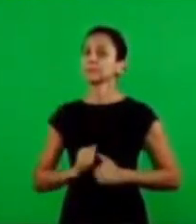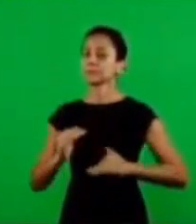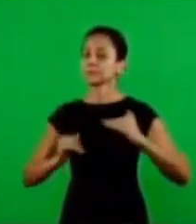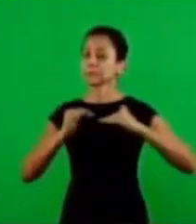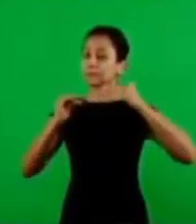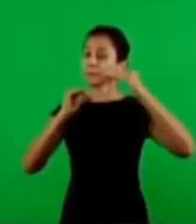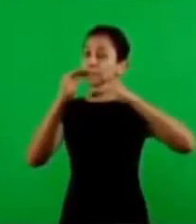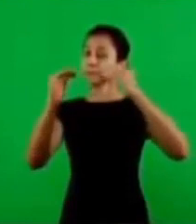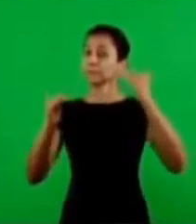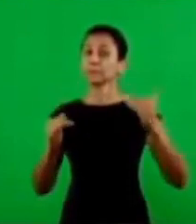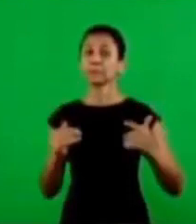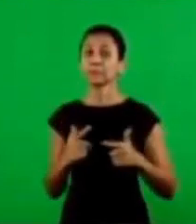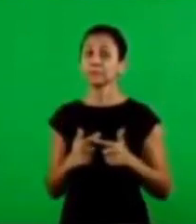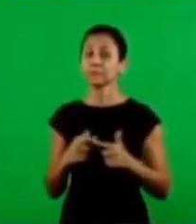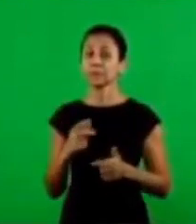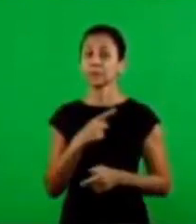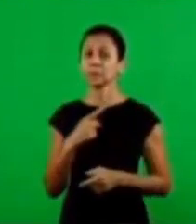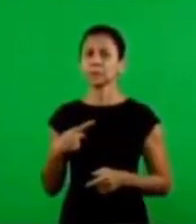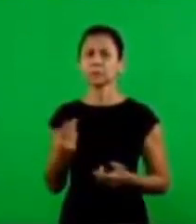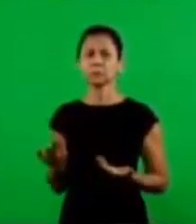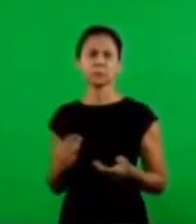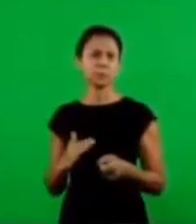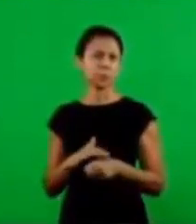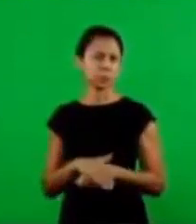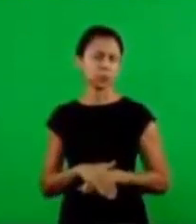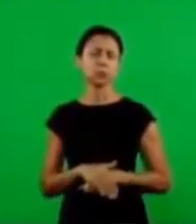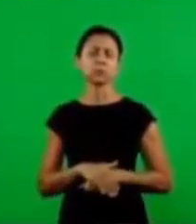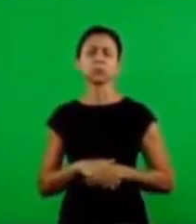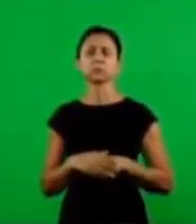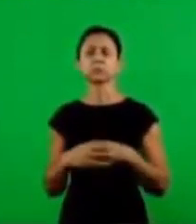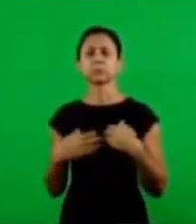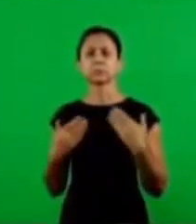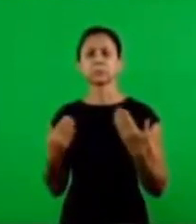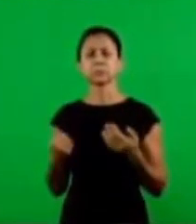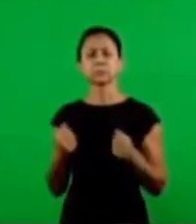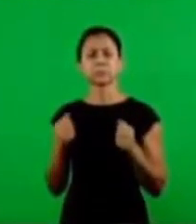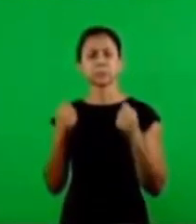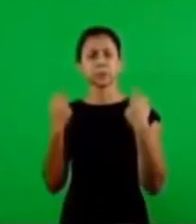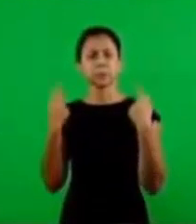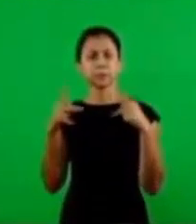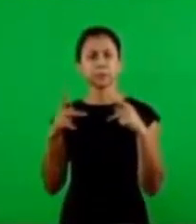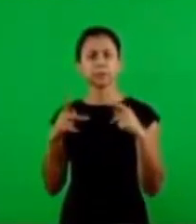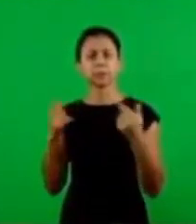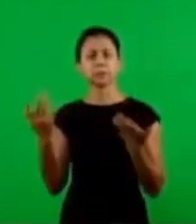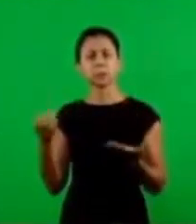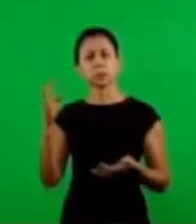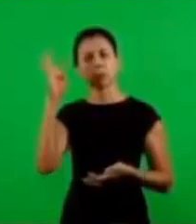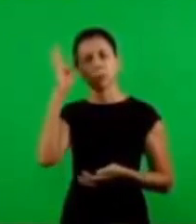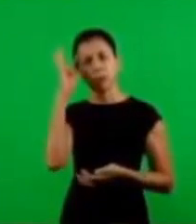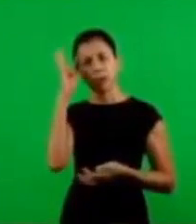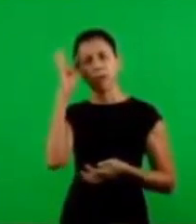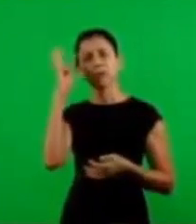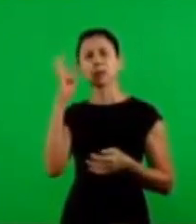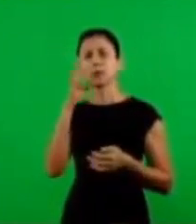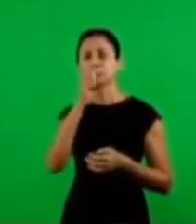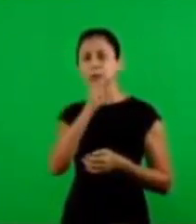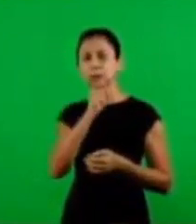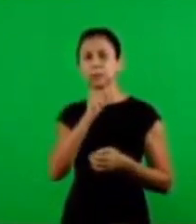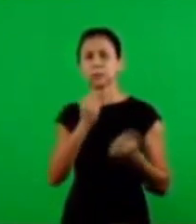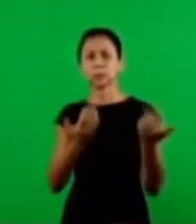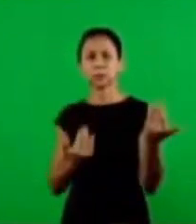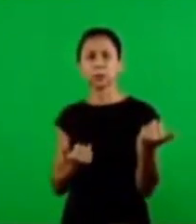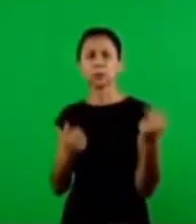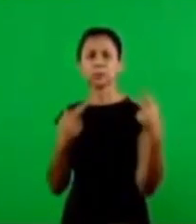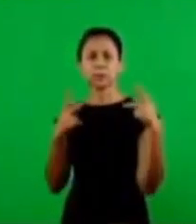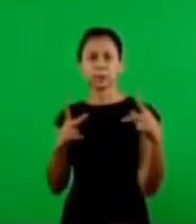go a little further on the time because they're going to take care of this today and tomorrow and the sisters